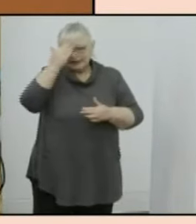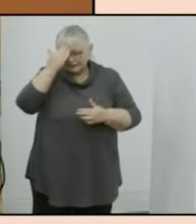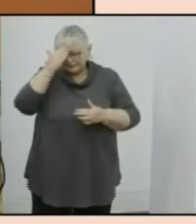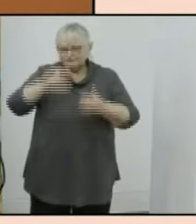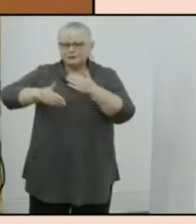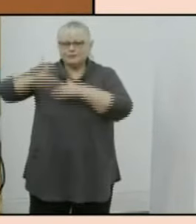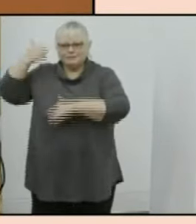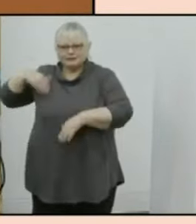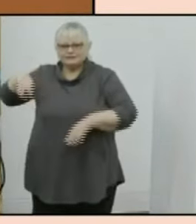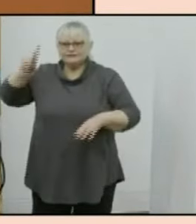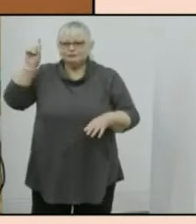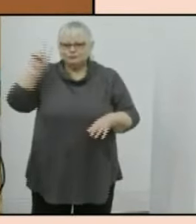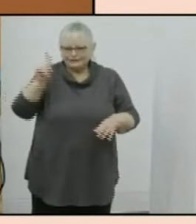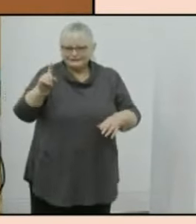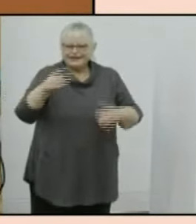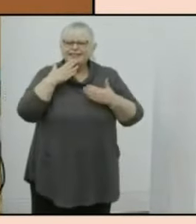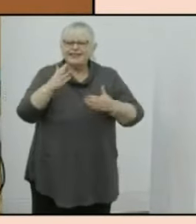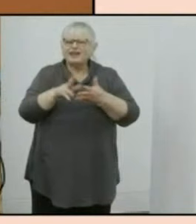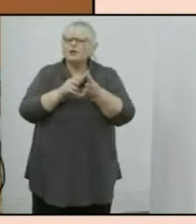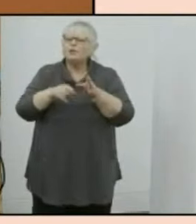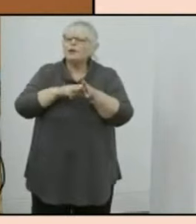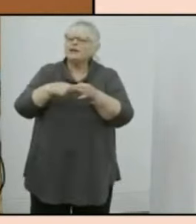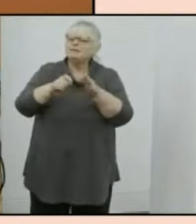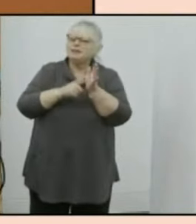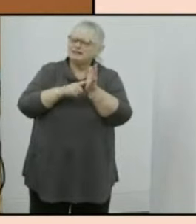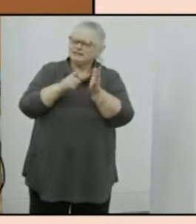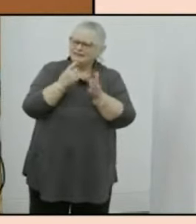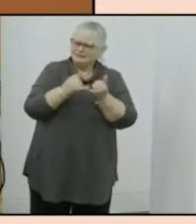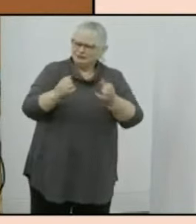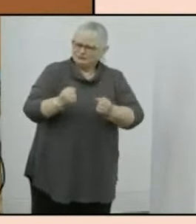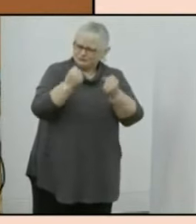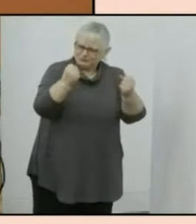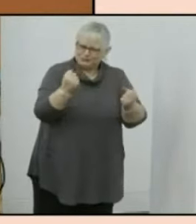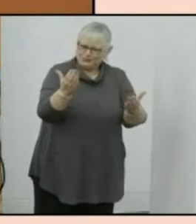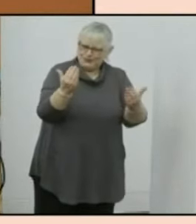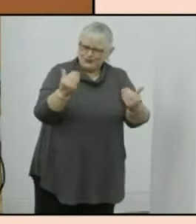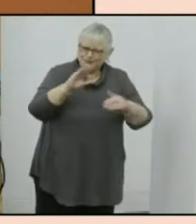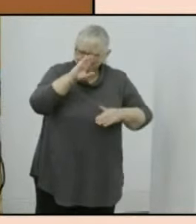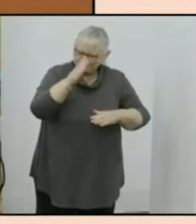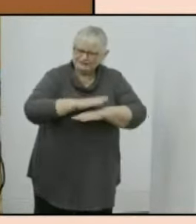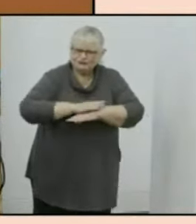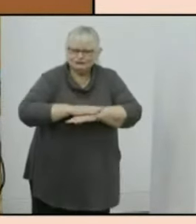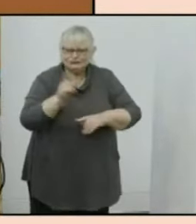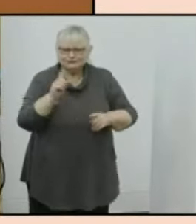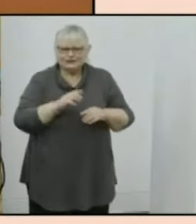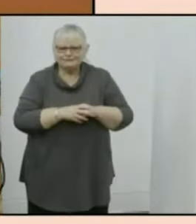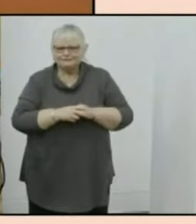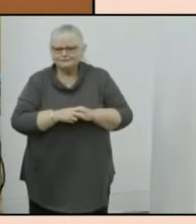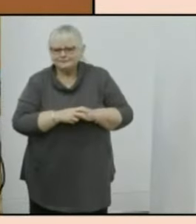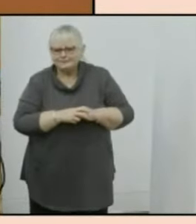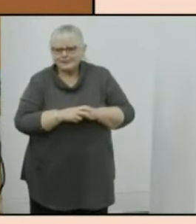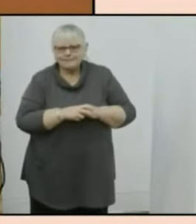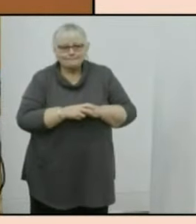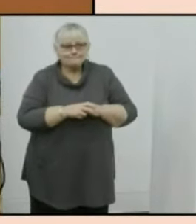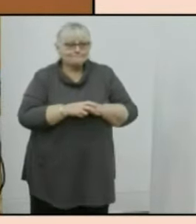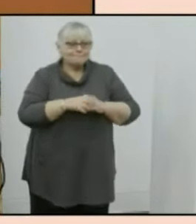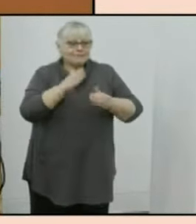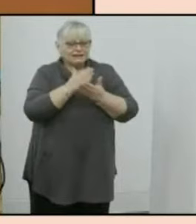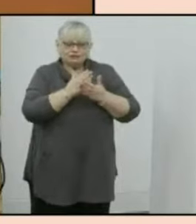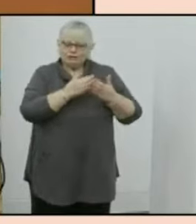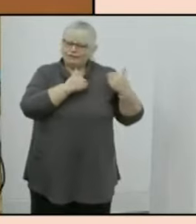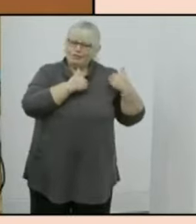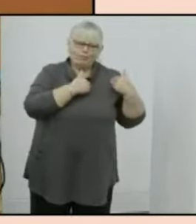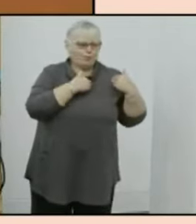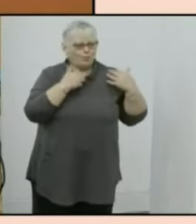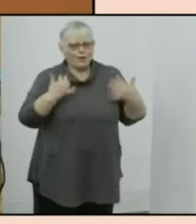and thank wally bell for a really powerful welcome to country today look it's a real honor